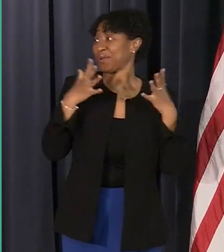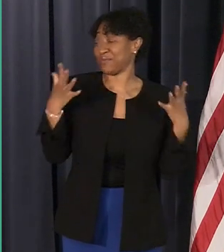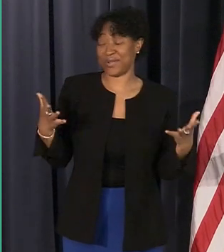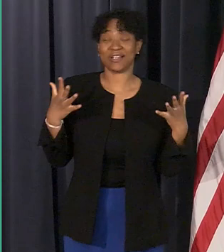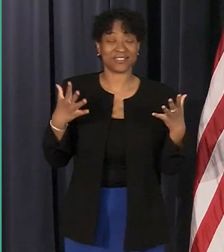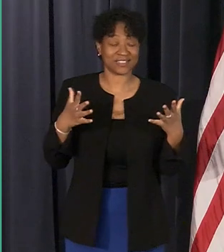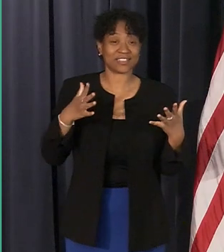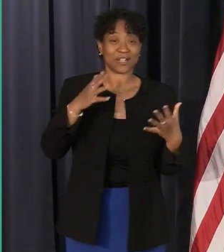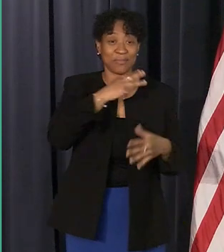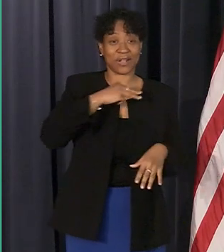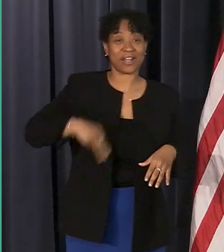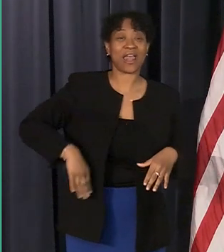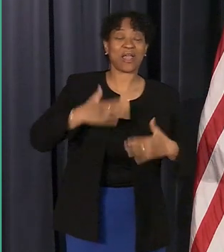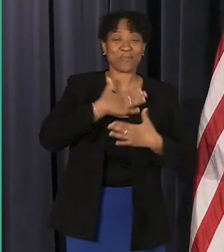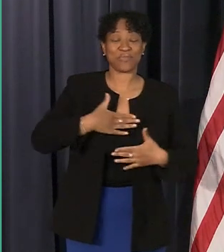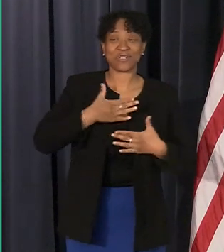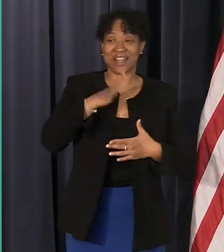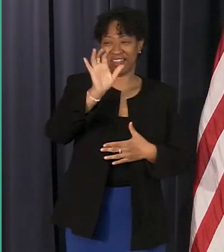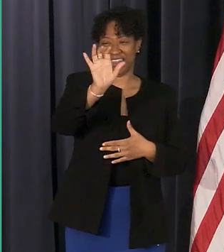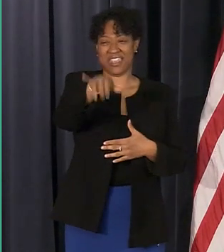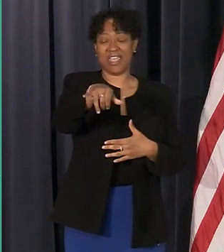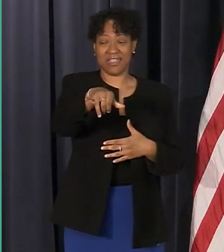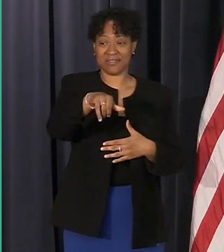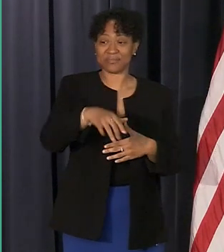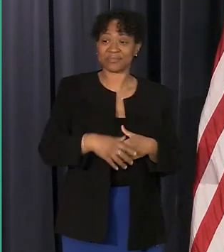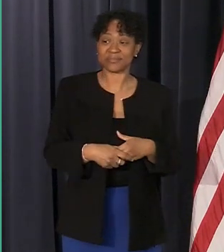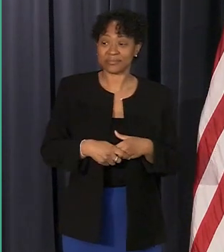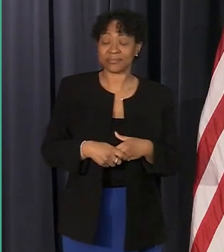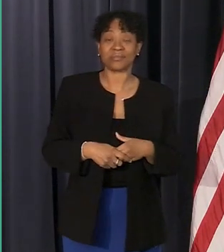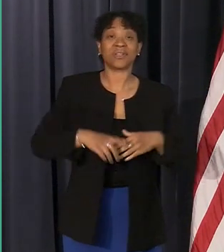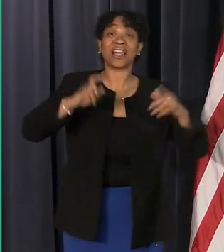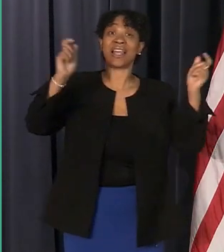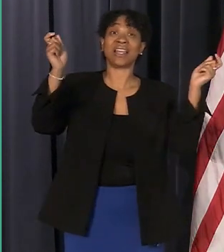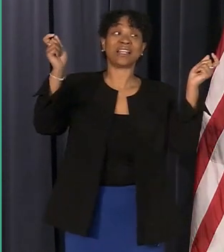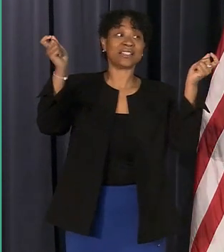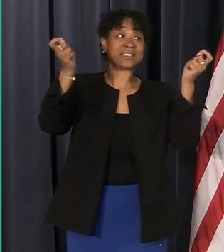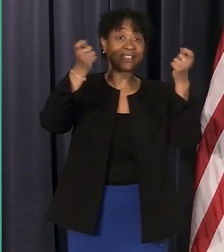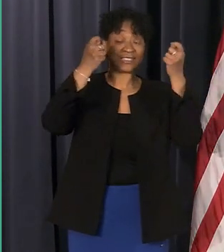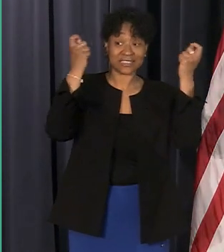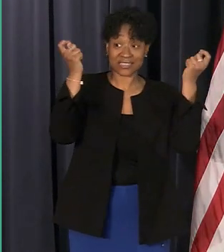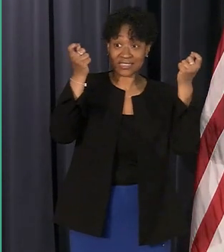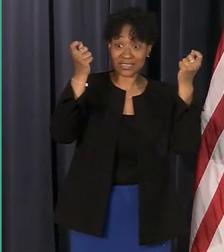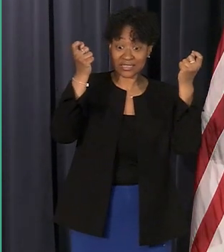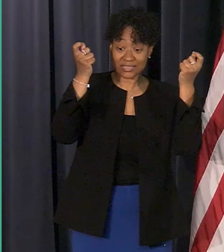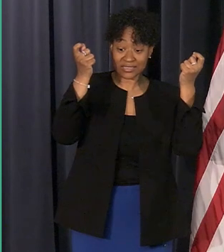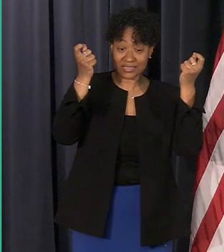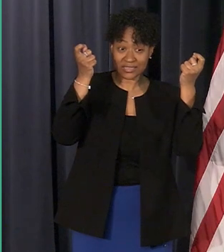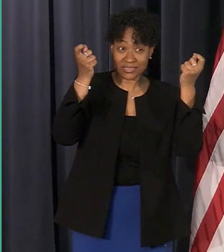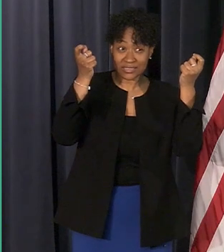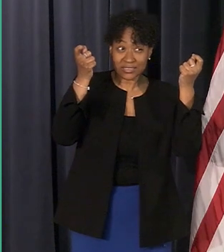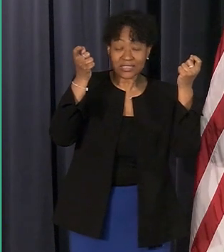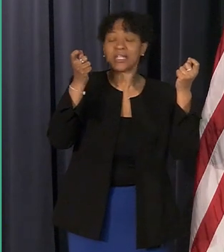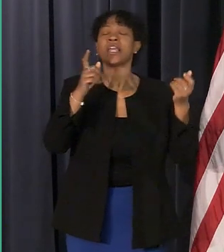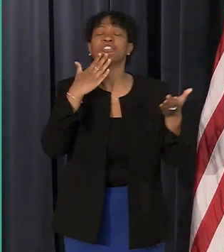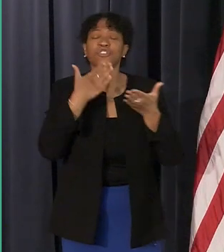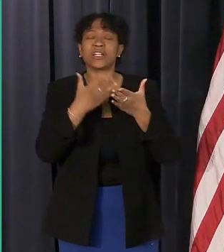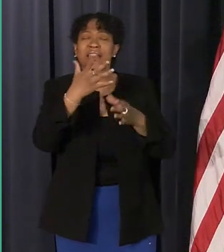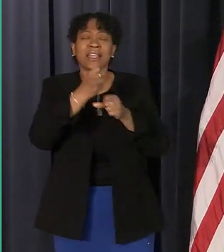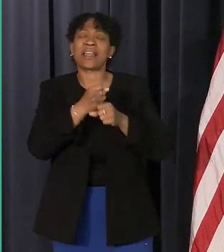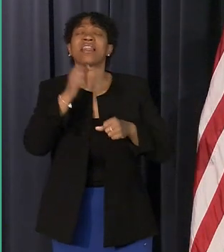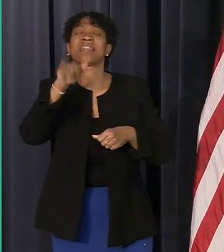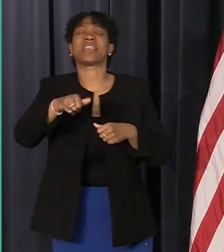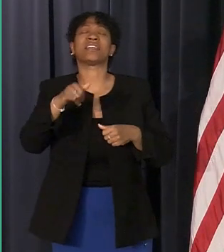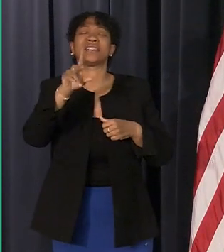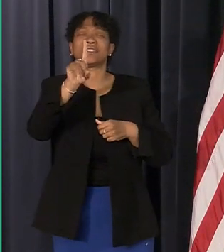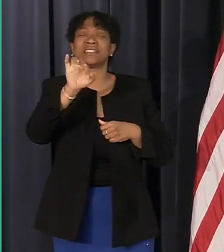um mr mayor i appreciate that and it's so great to get the details of this program because i